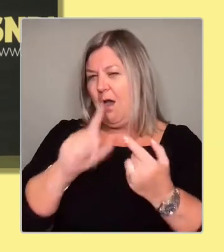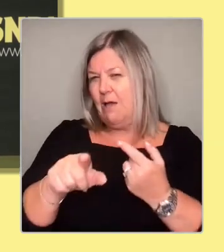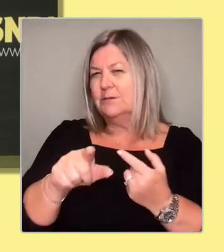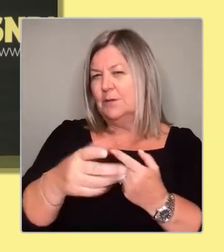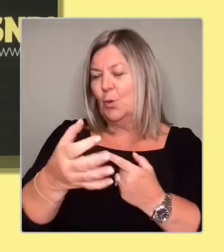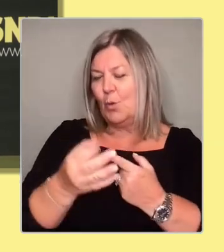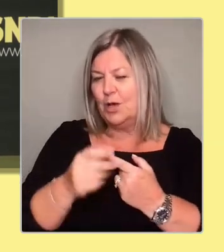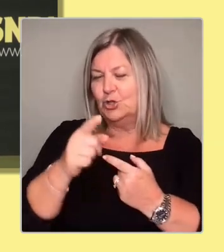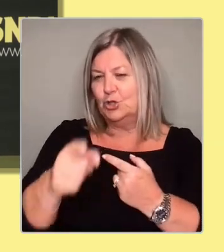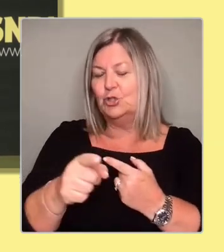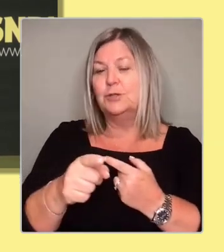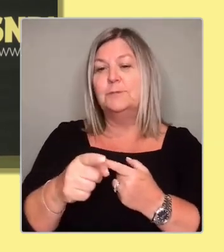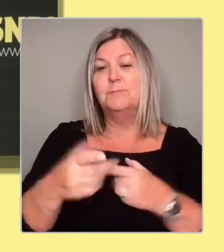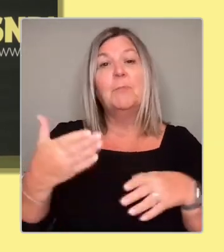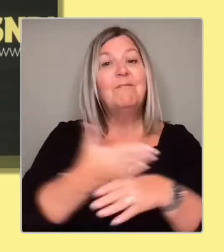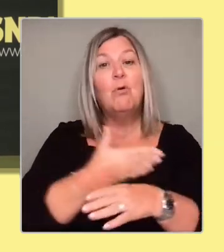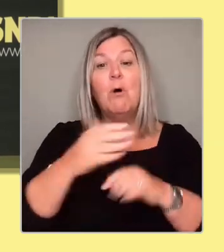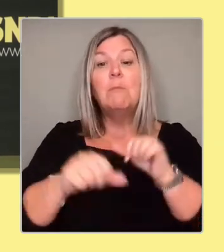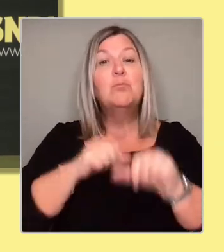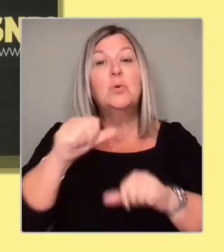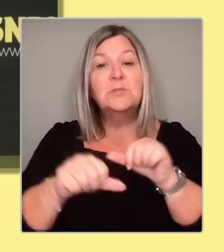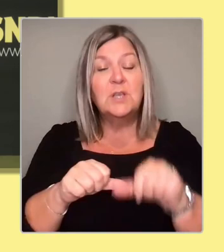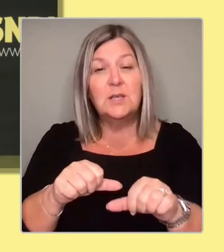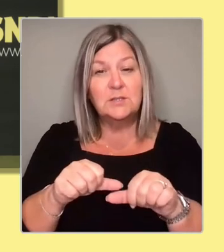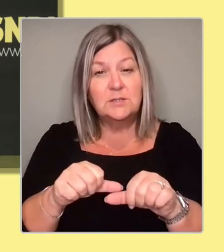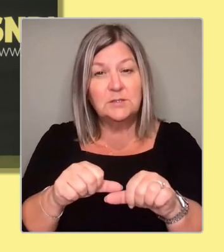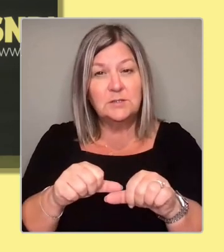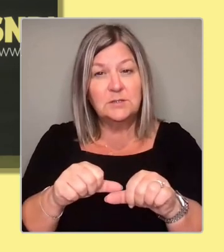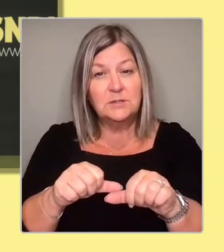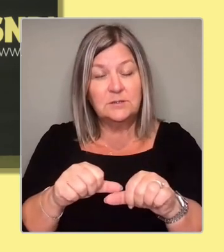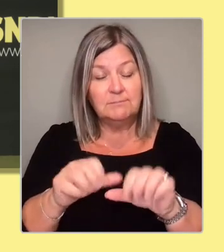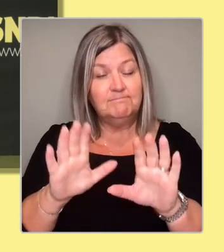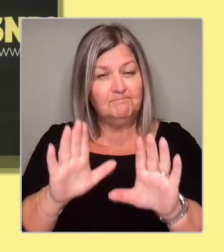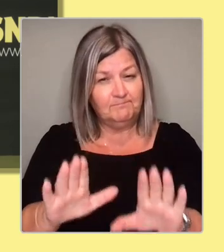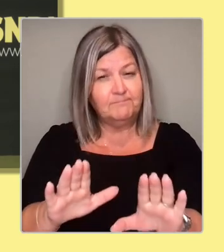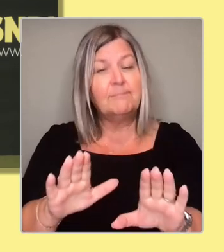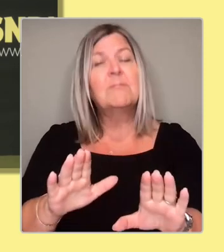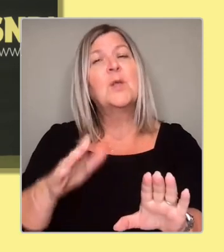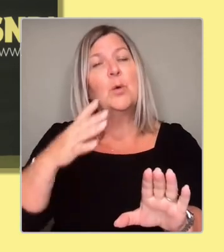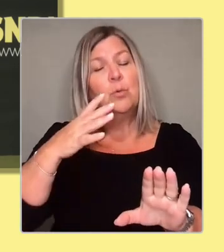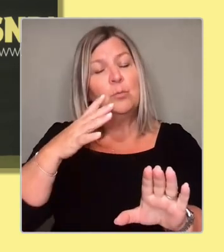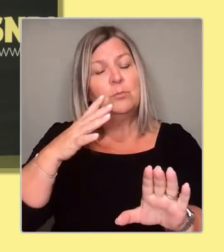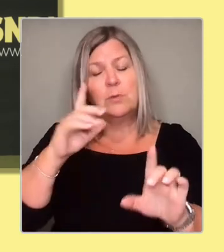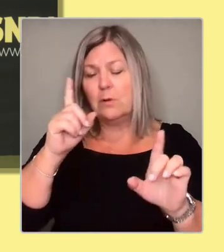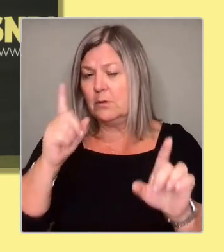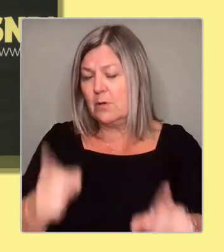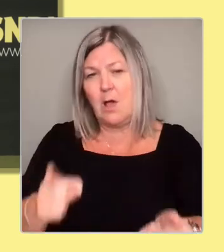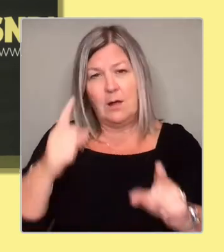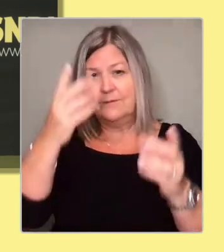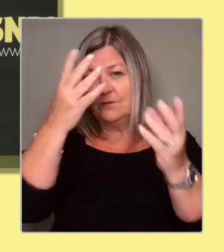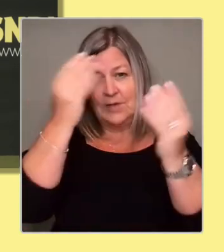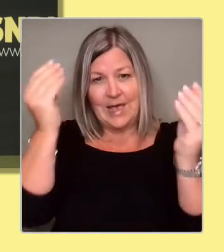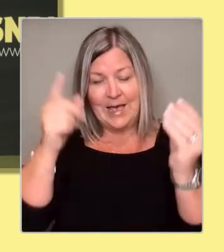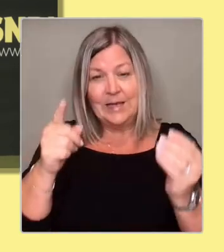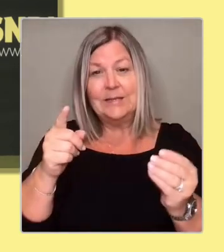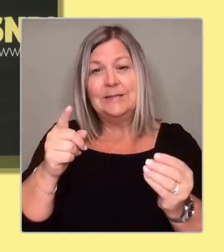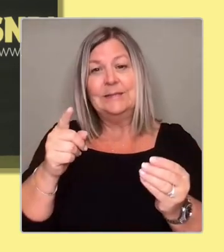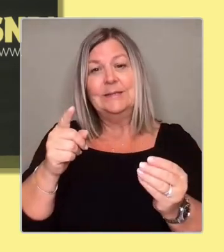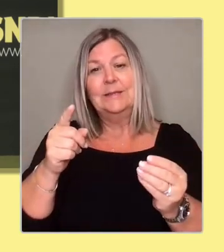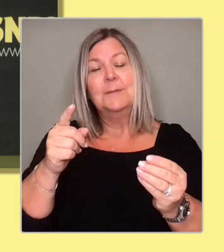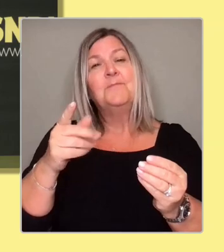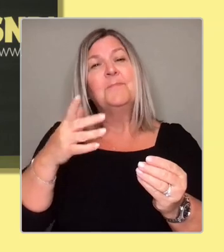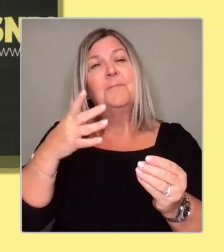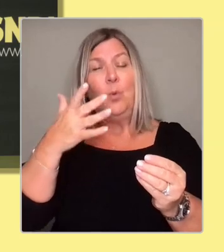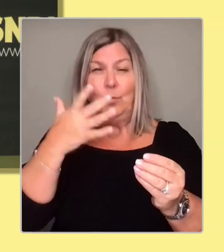the process, I think we can't forget the importance of persuading more no voters to vote yes. Because